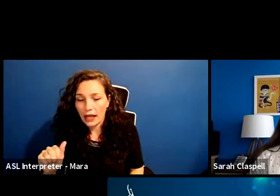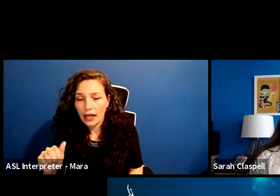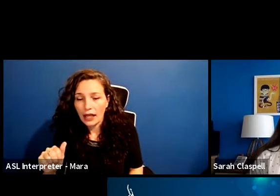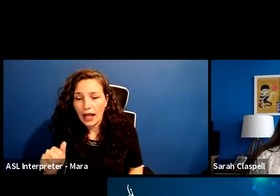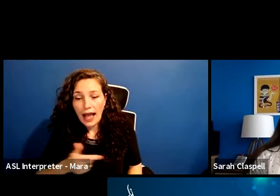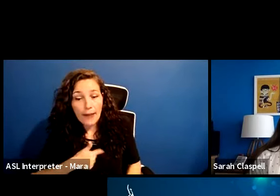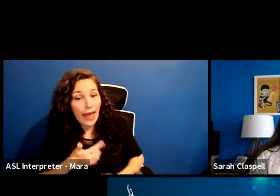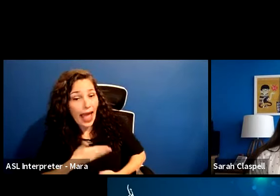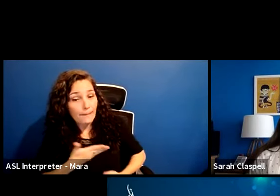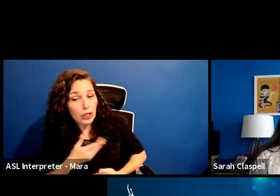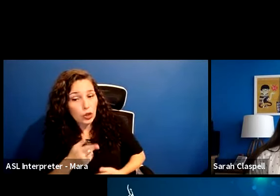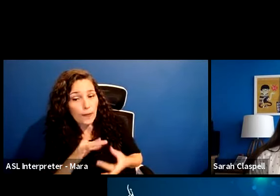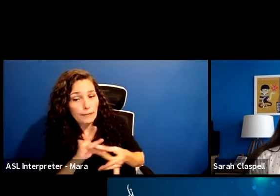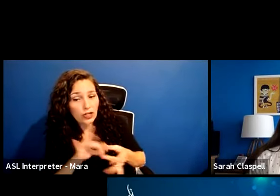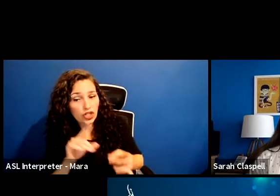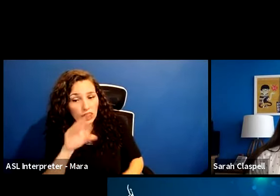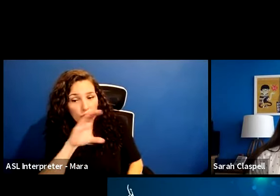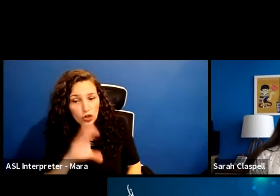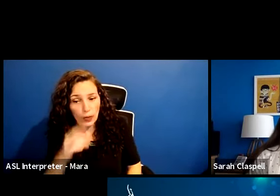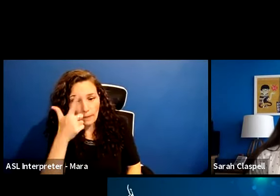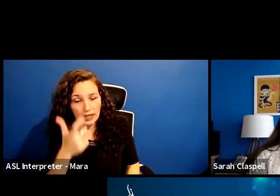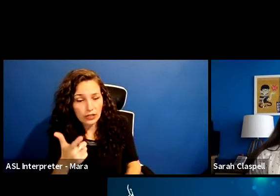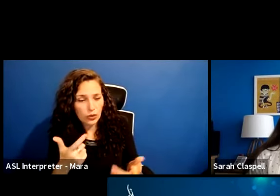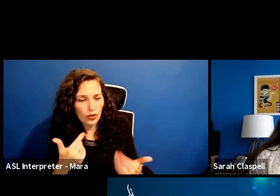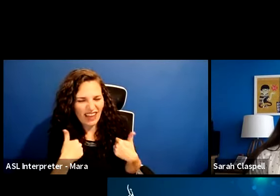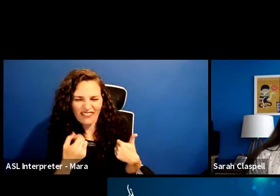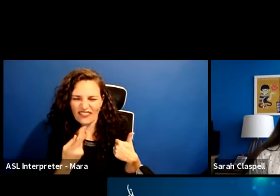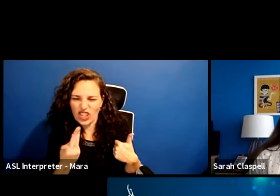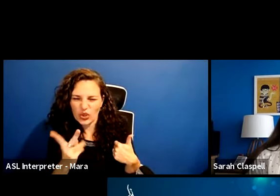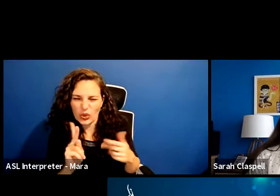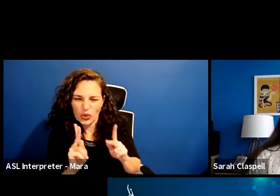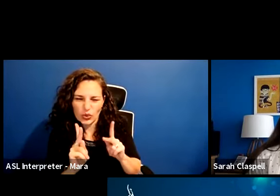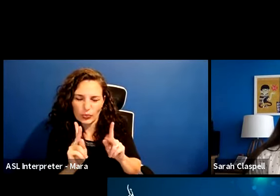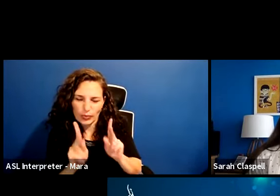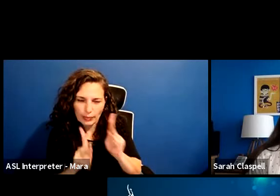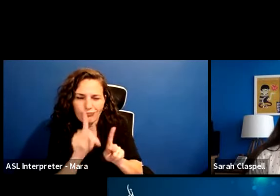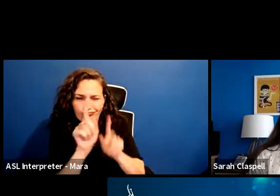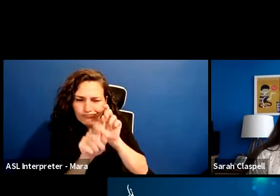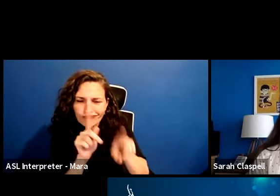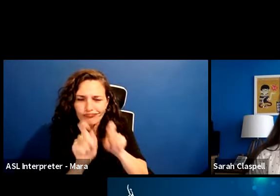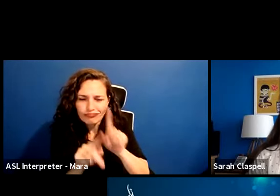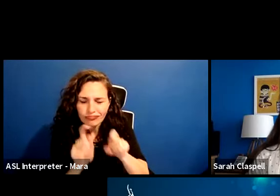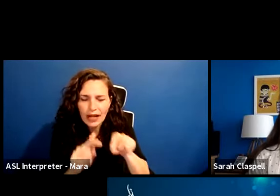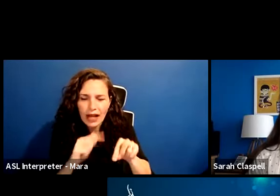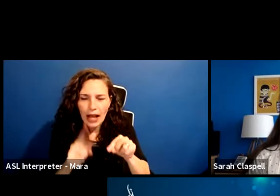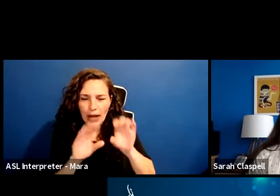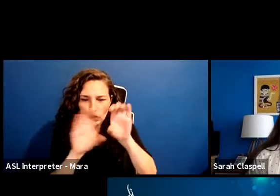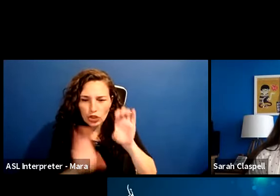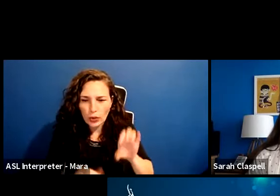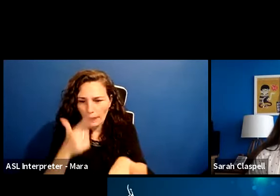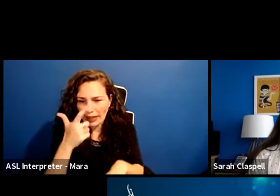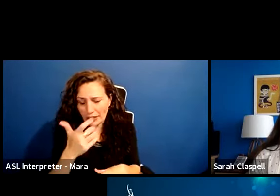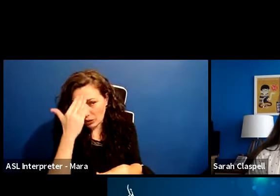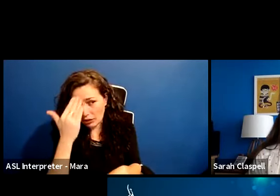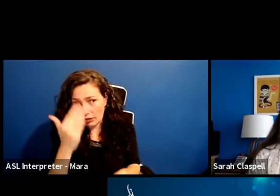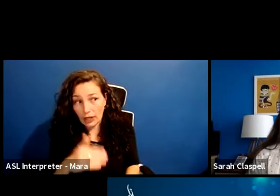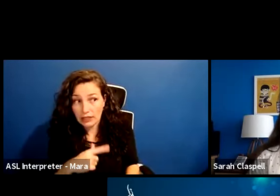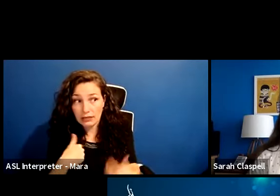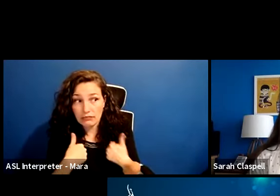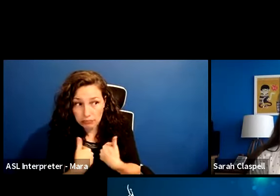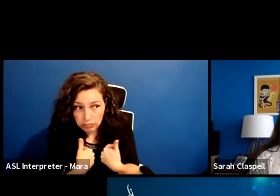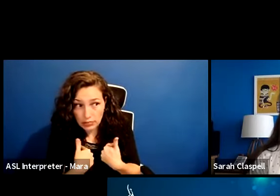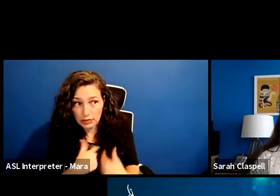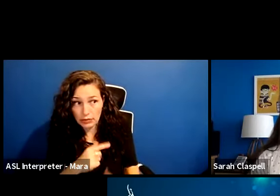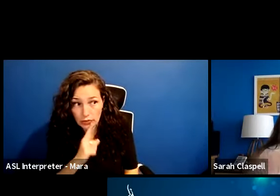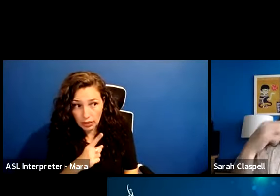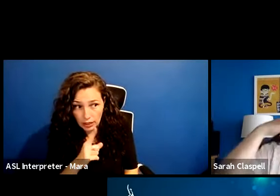because we had a couple of questions about people in zoom and different, and you know, that, that notion that zoom fatigue is real. So, uh,